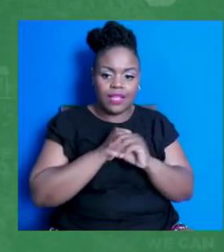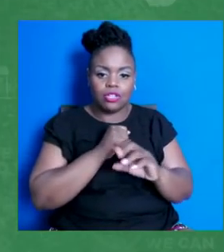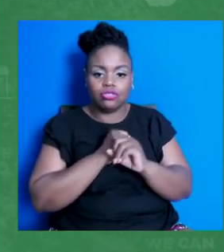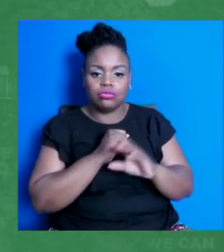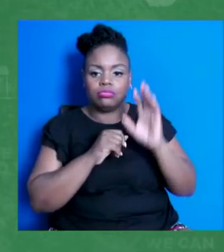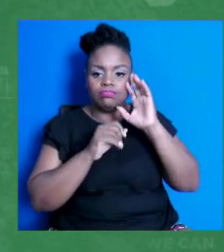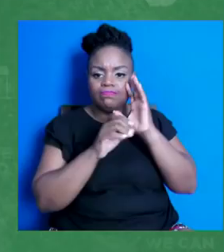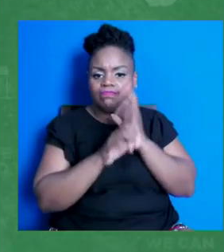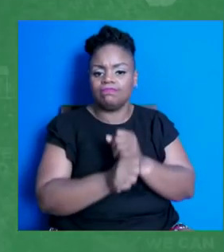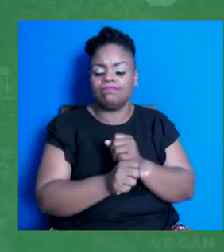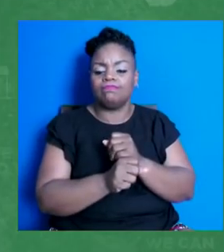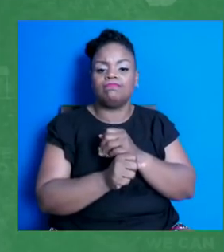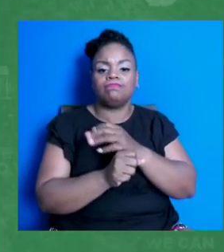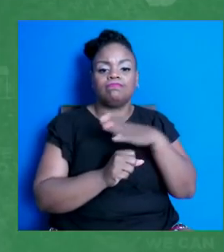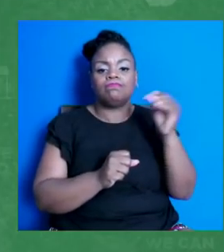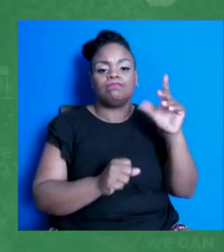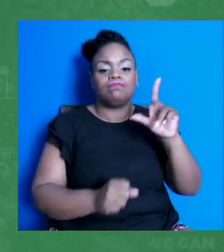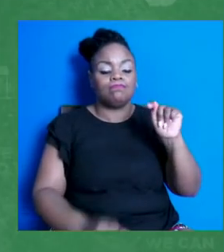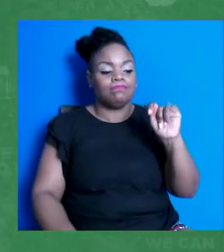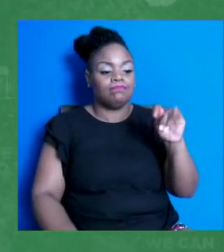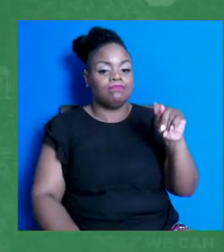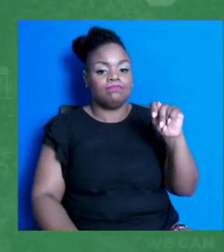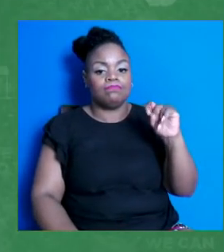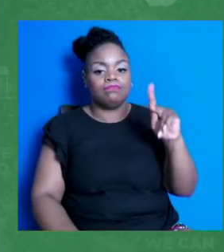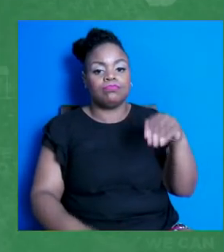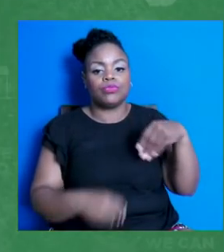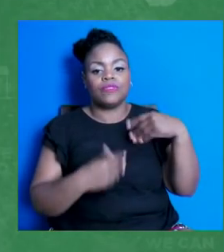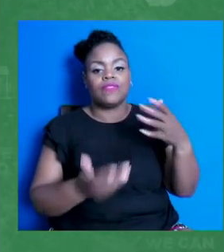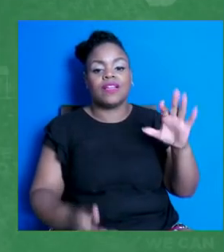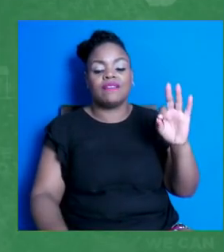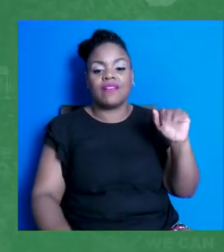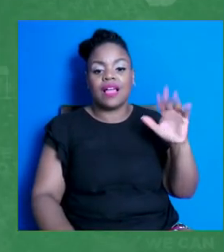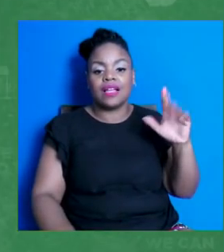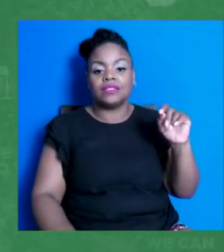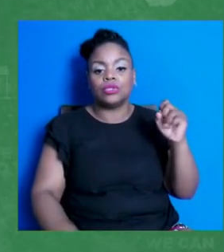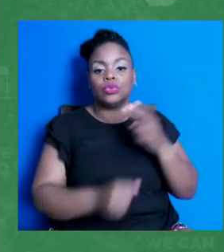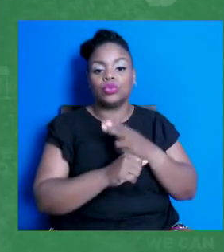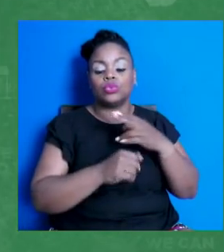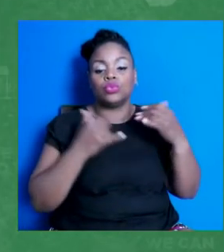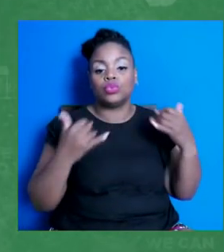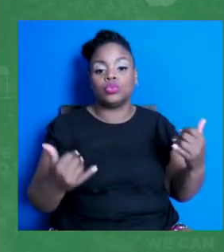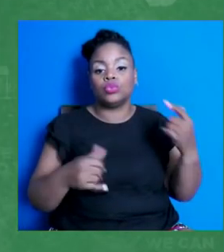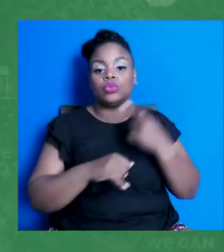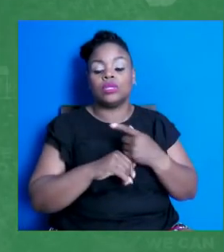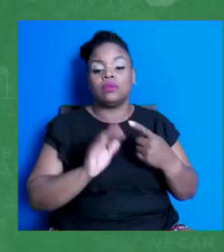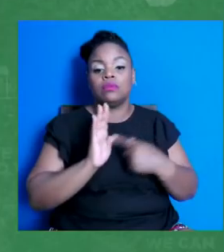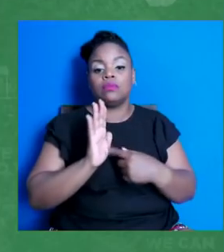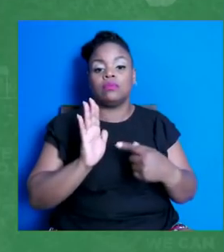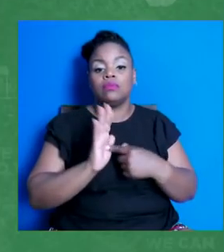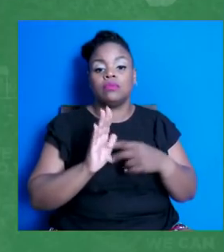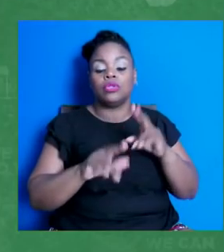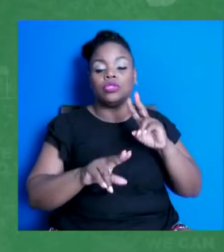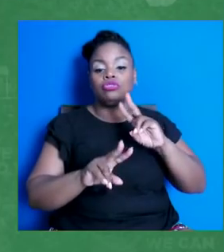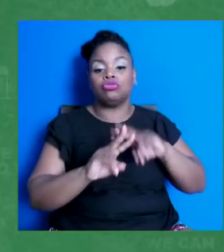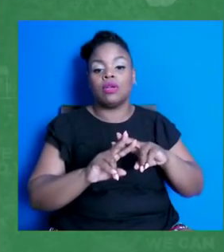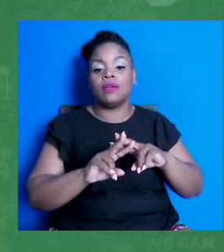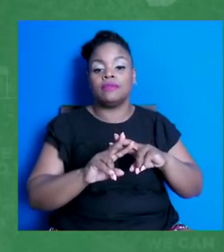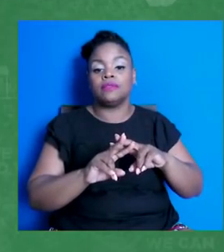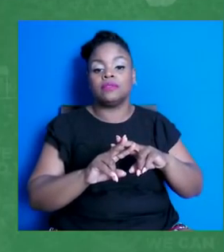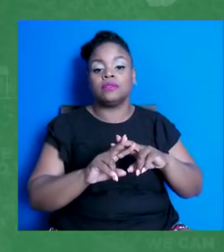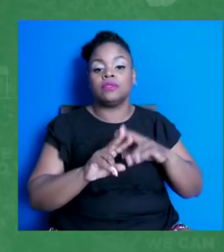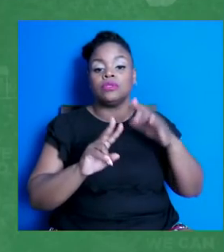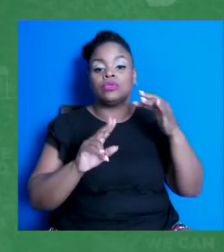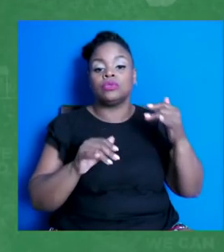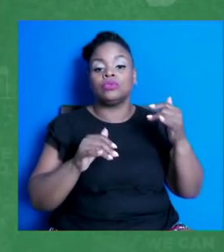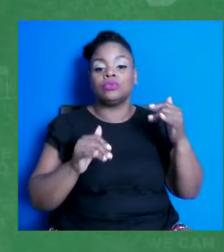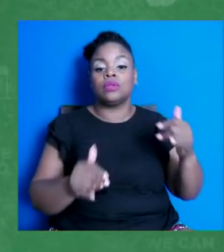about the facts through using today's trends. From what I've seen, as a teen ambassador, the youth have their own sort